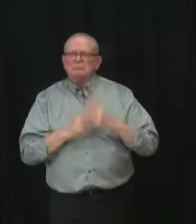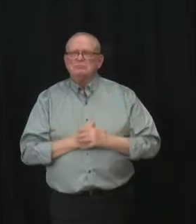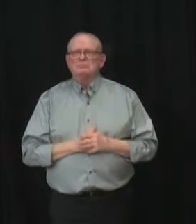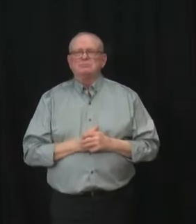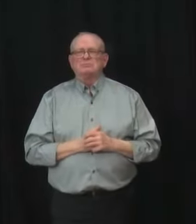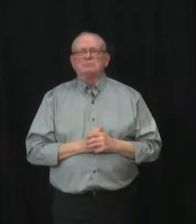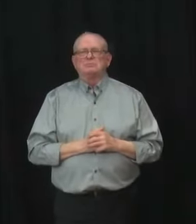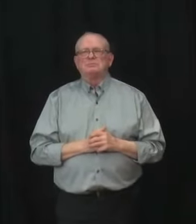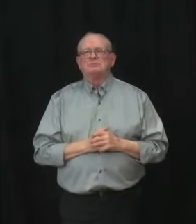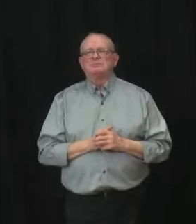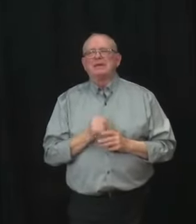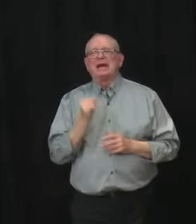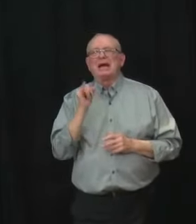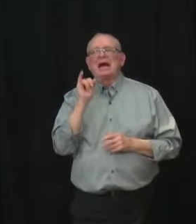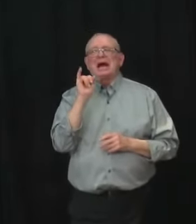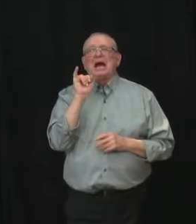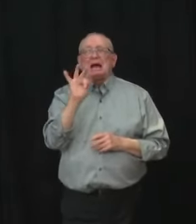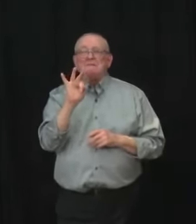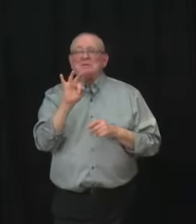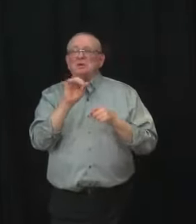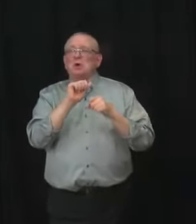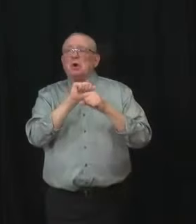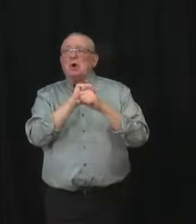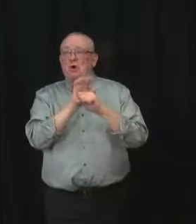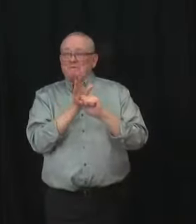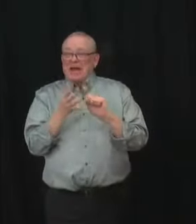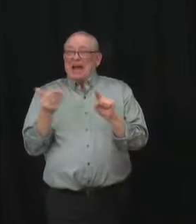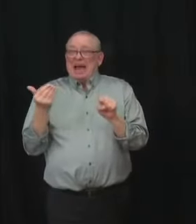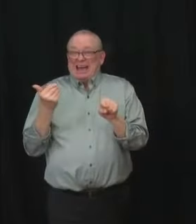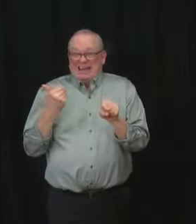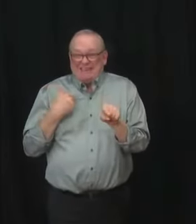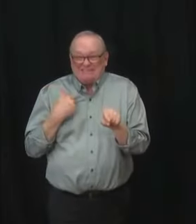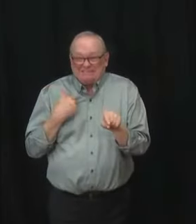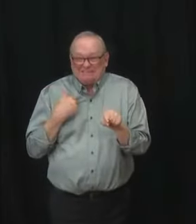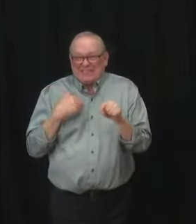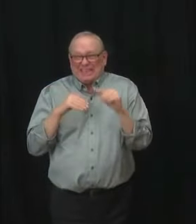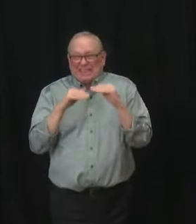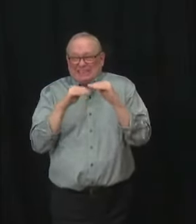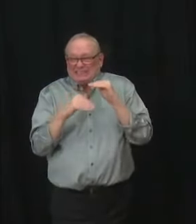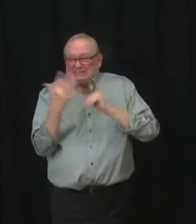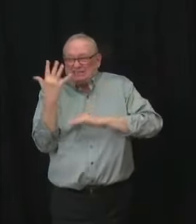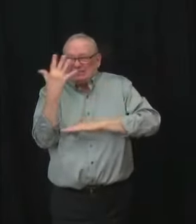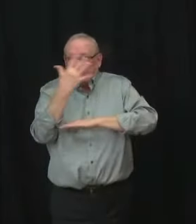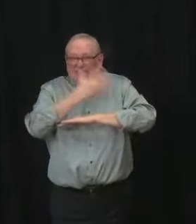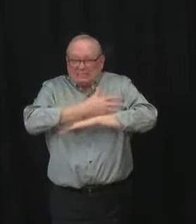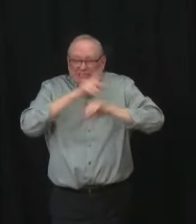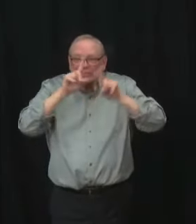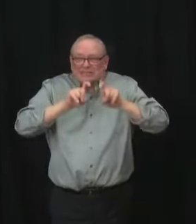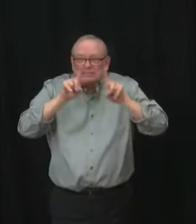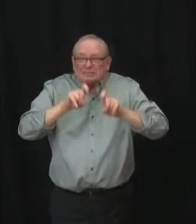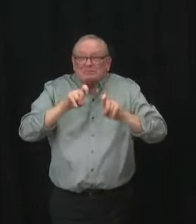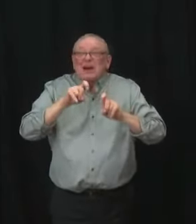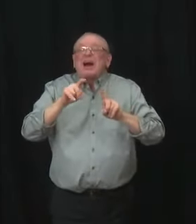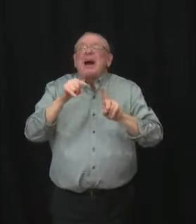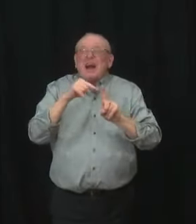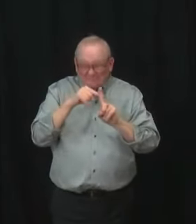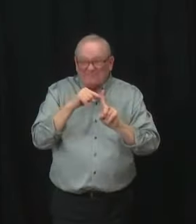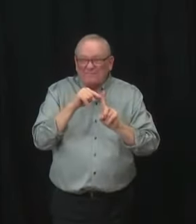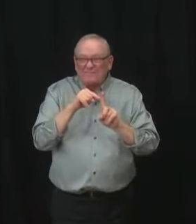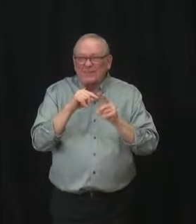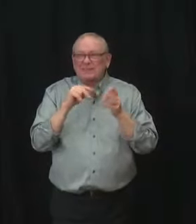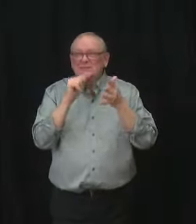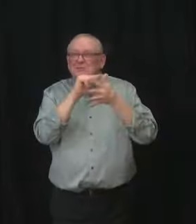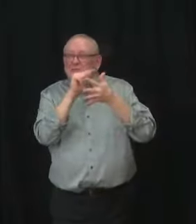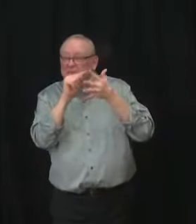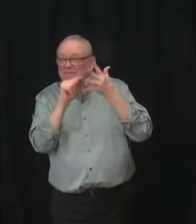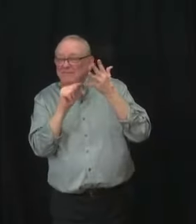of when they first experienced COVID-19 symptoms. Individuals who meet these criteria will be prompted to contact HealthLink